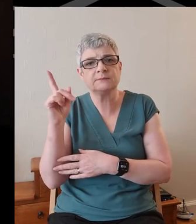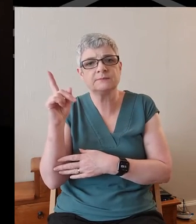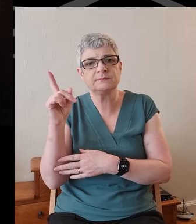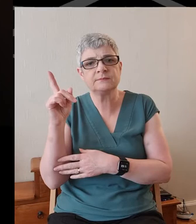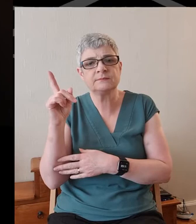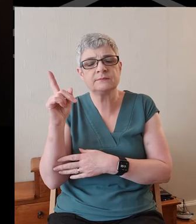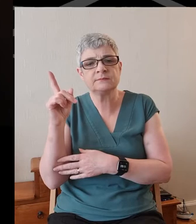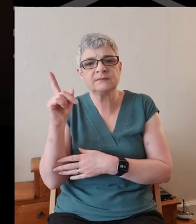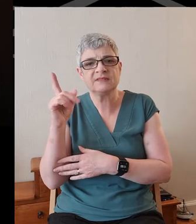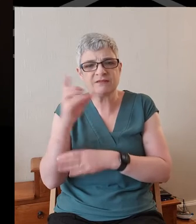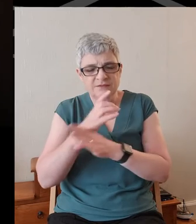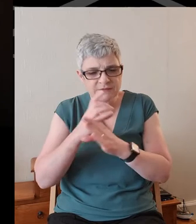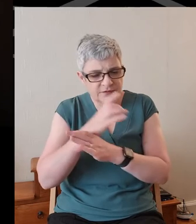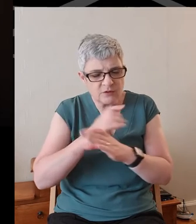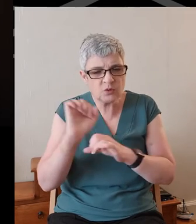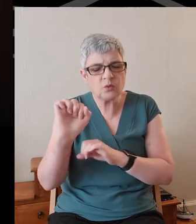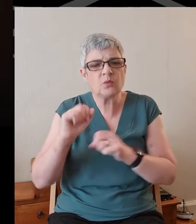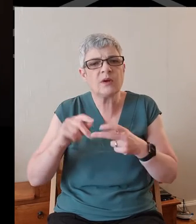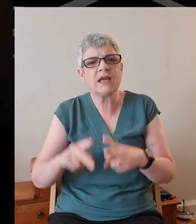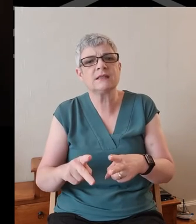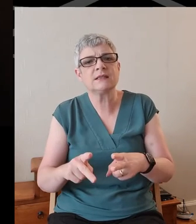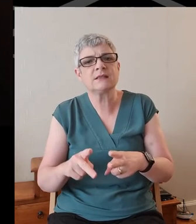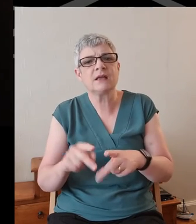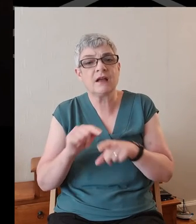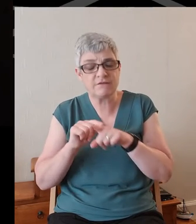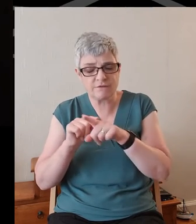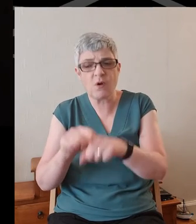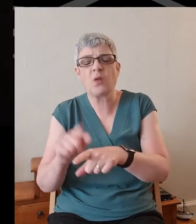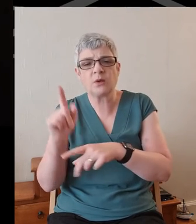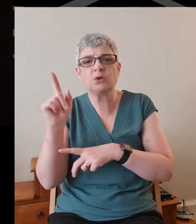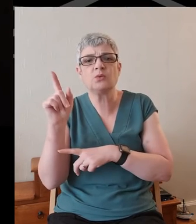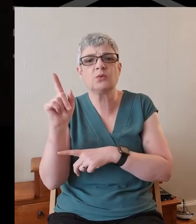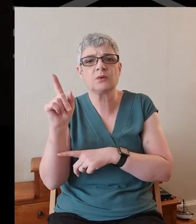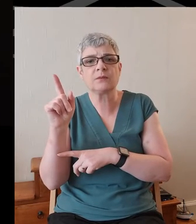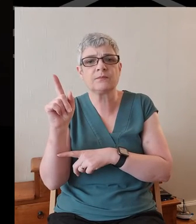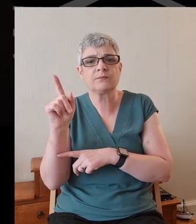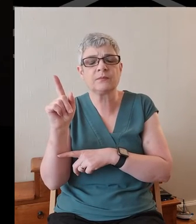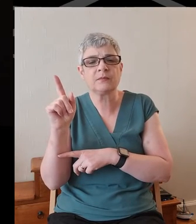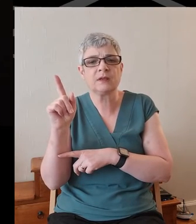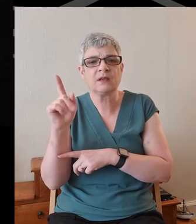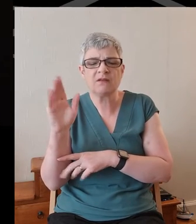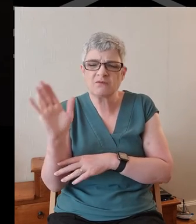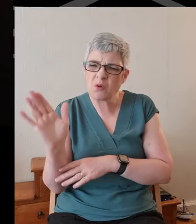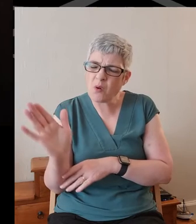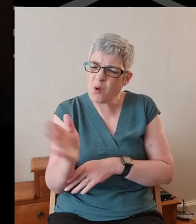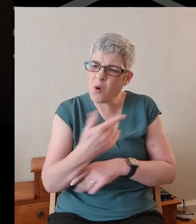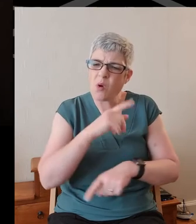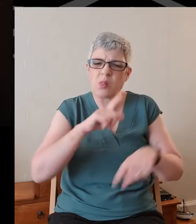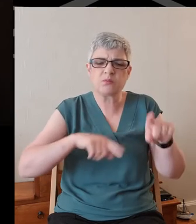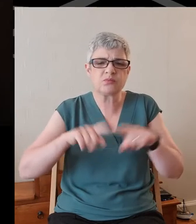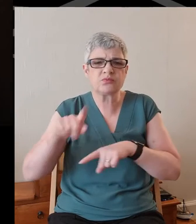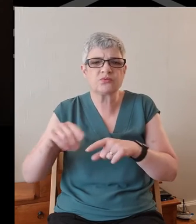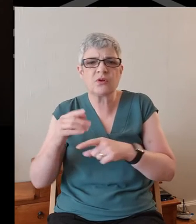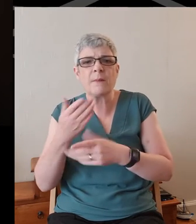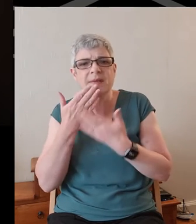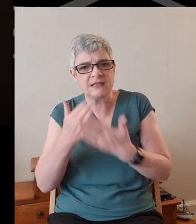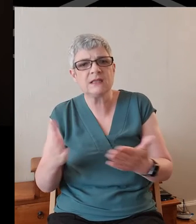discerning your ways and following you in all kinds of obedience